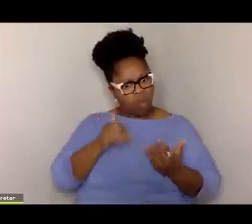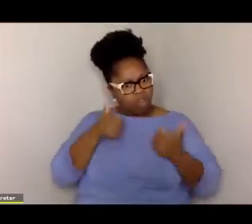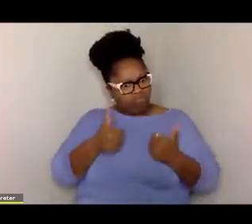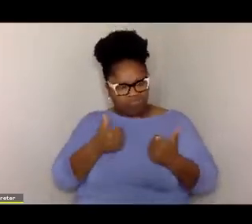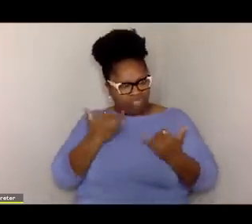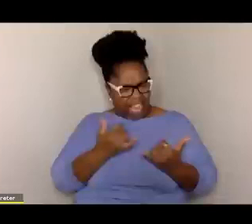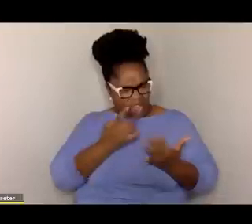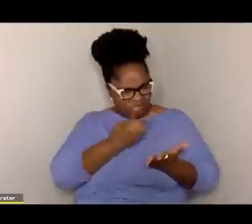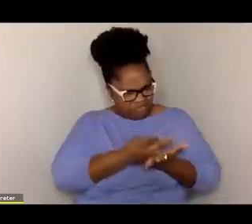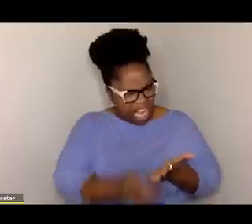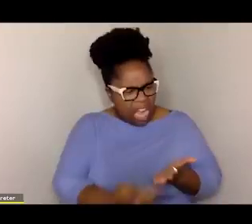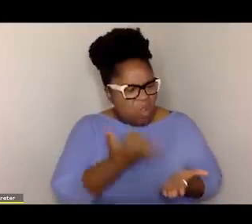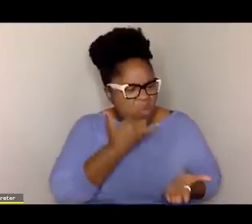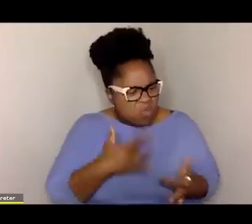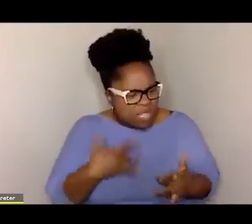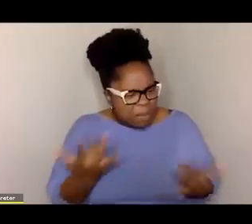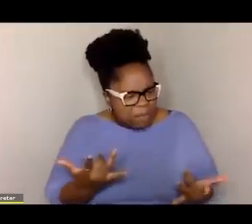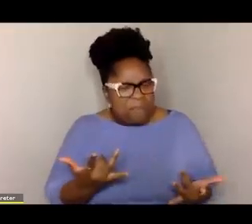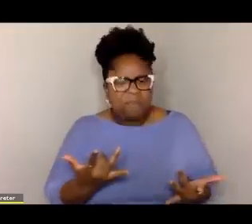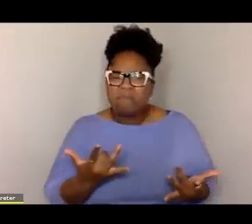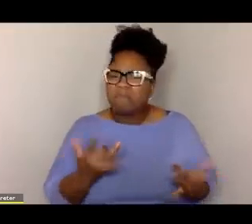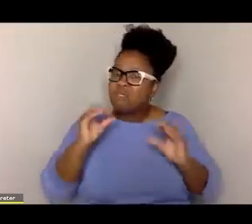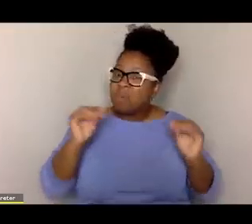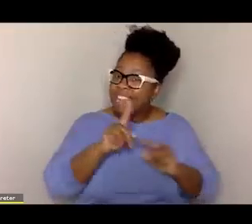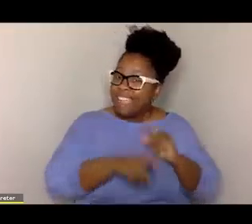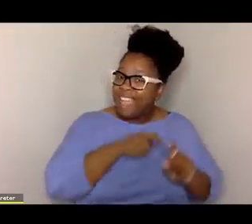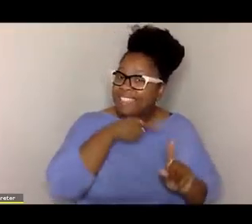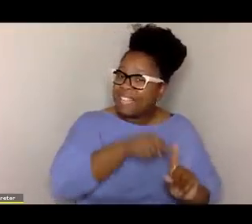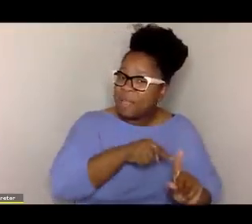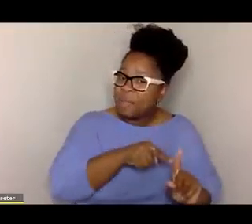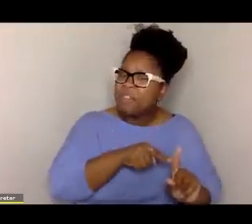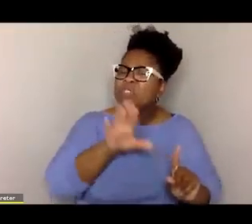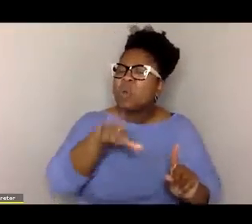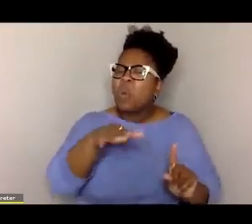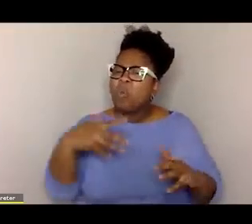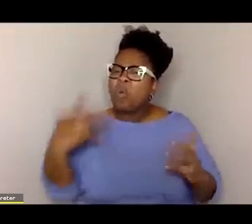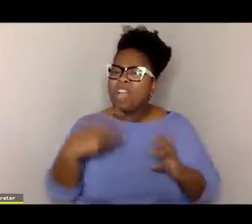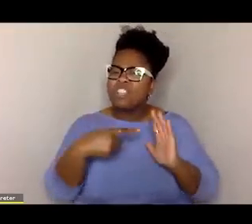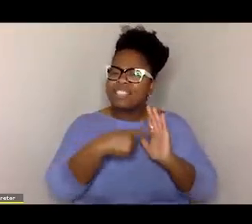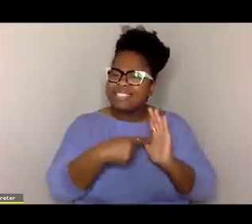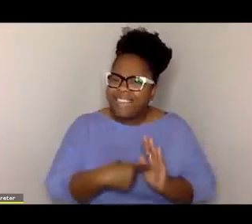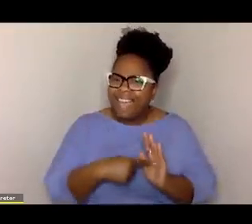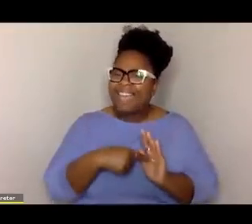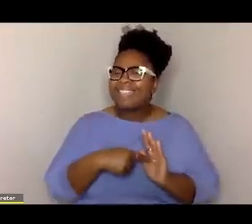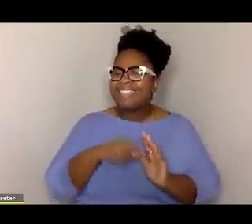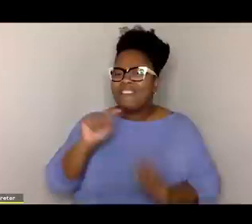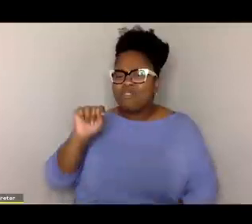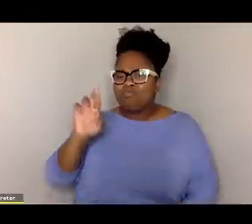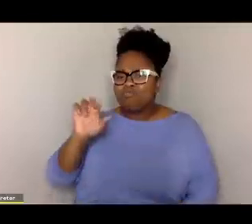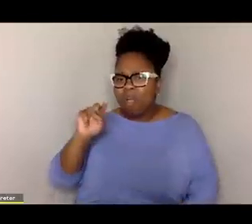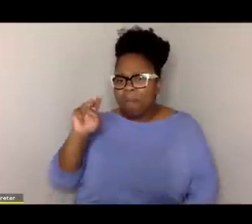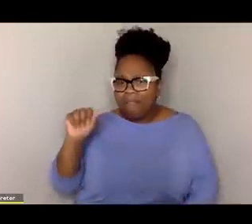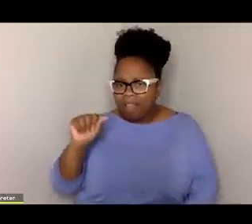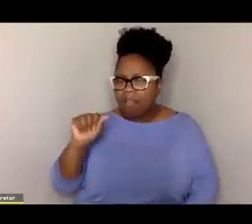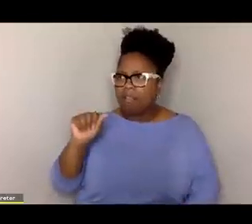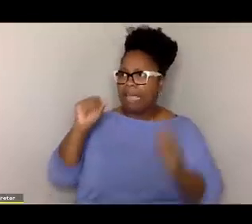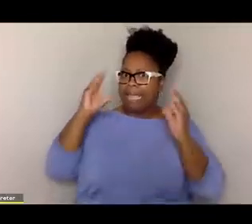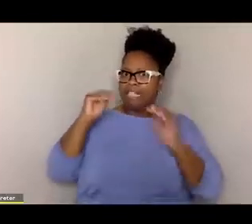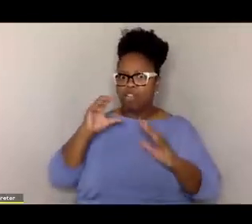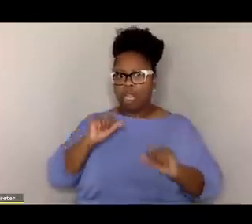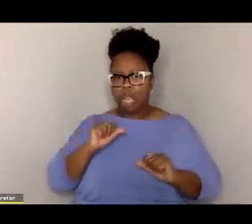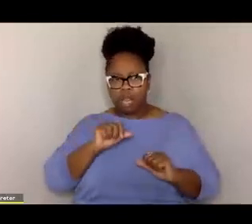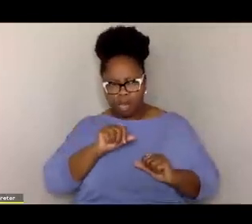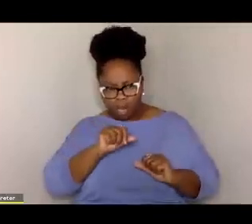spiral that way. So I wonder, what are some of the signs of trauma educators should be looking for